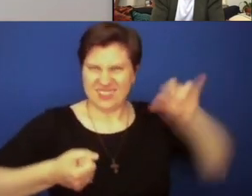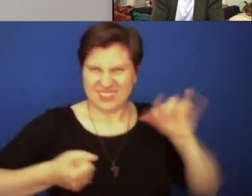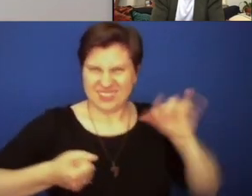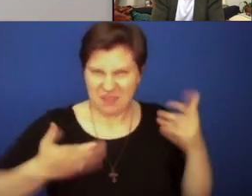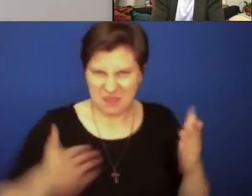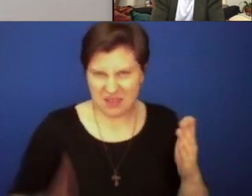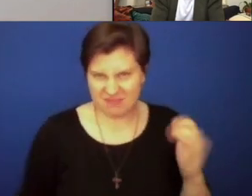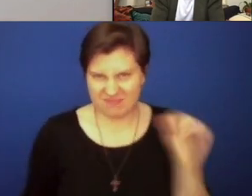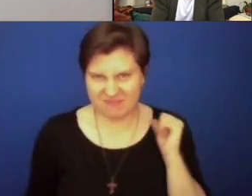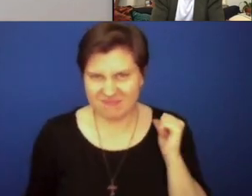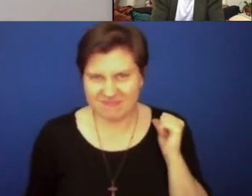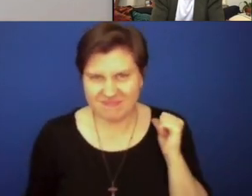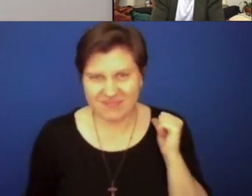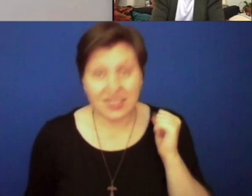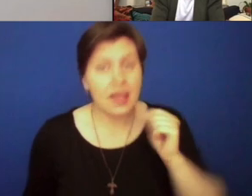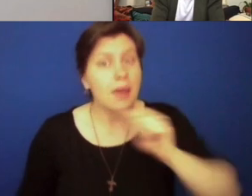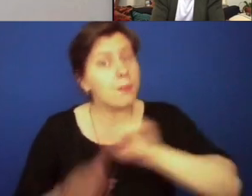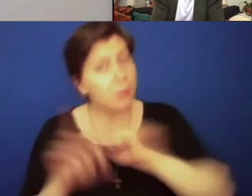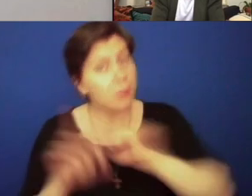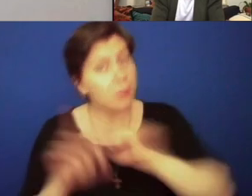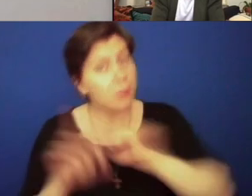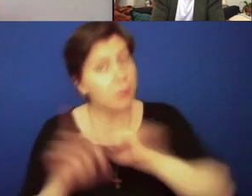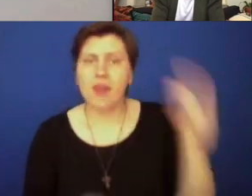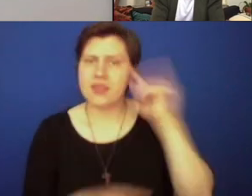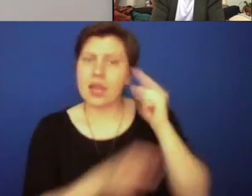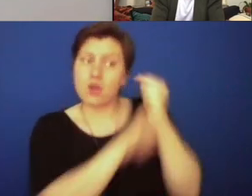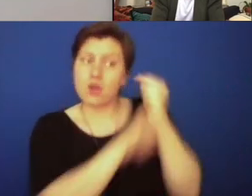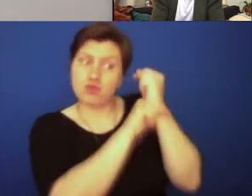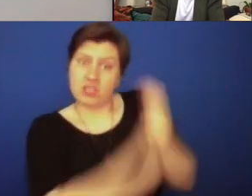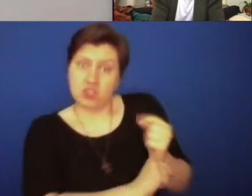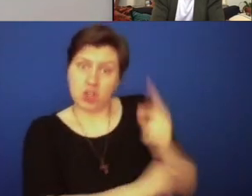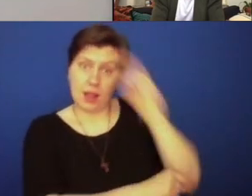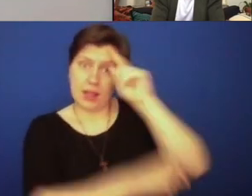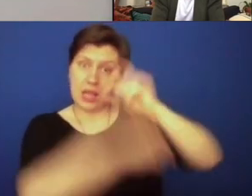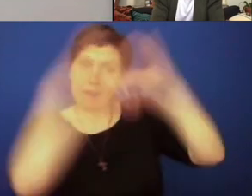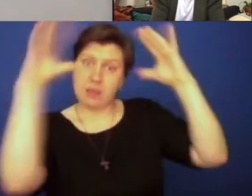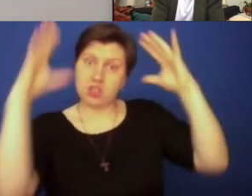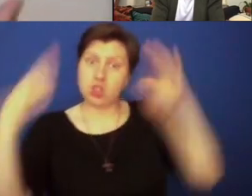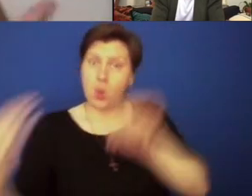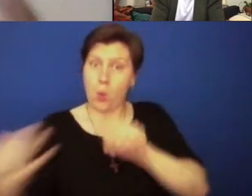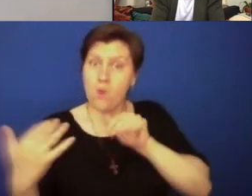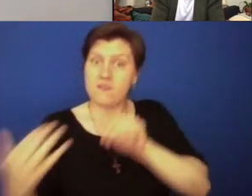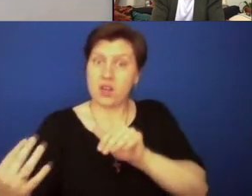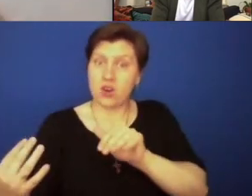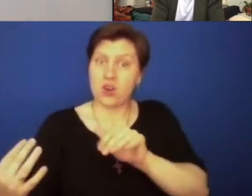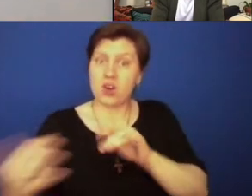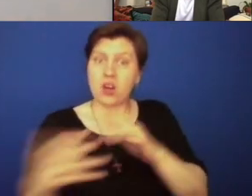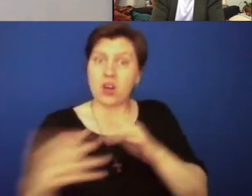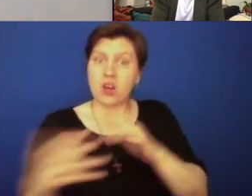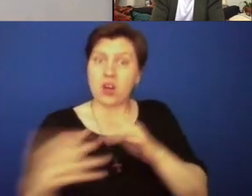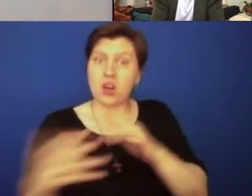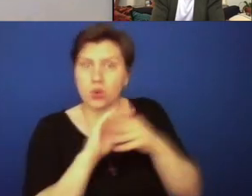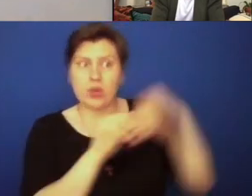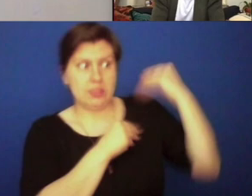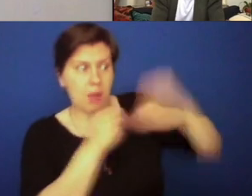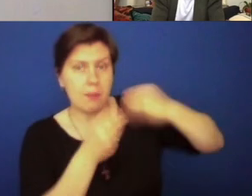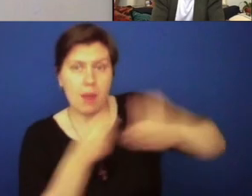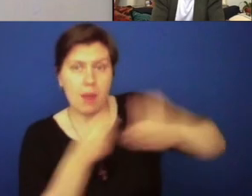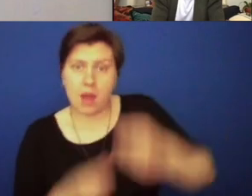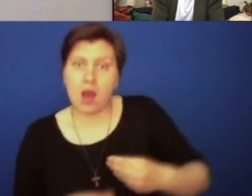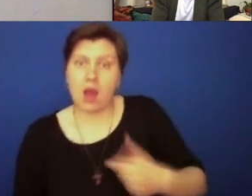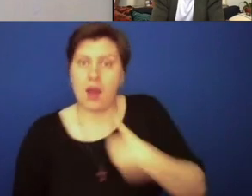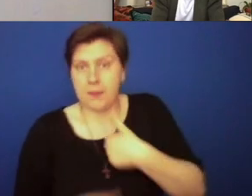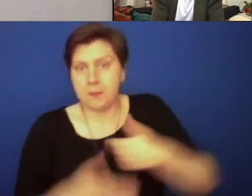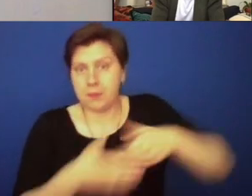if you think of that image of warfare. But I think of the traditional image of warfare and the stories that were passed down to me as a